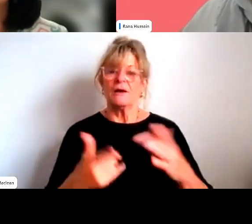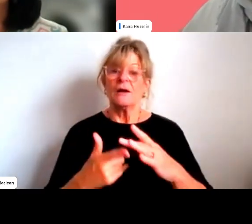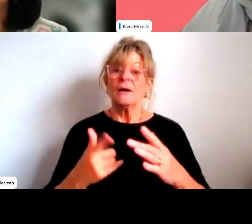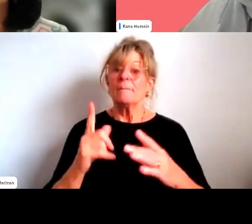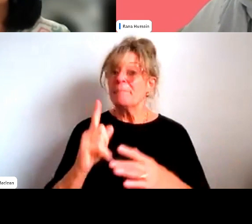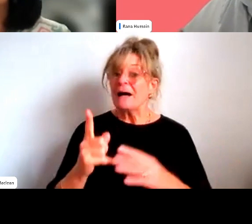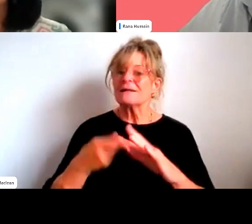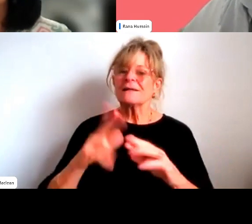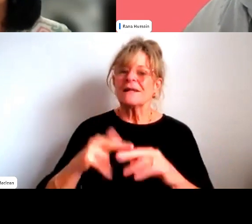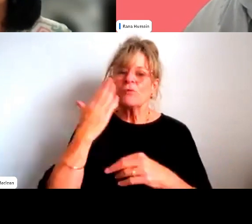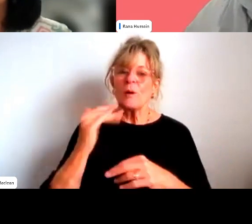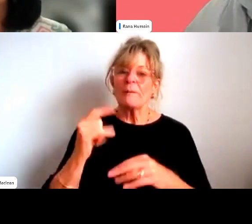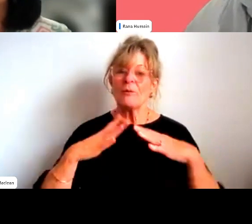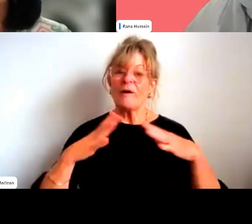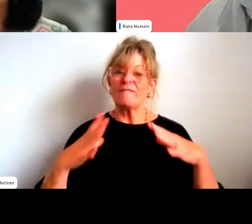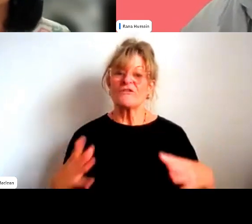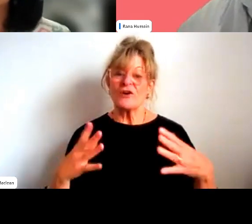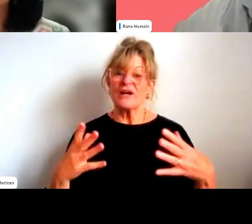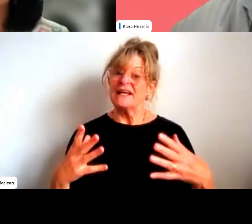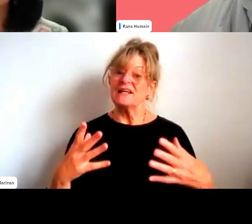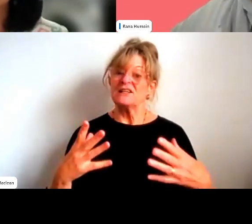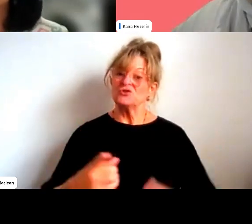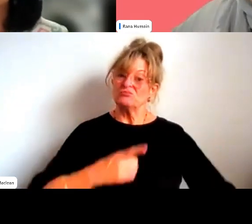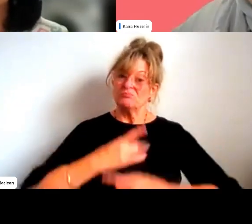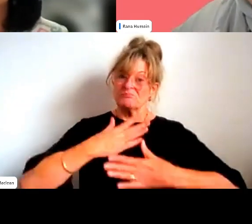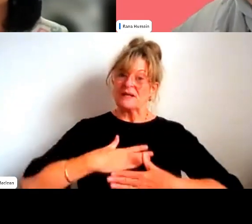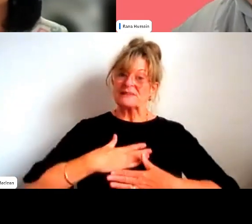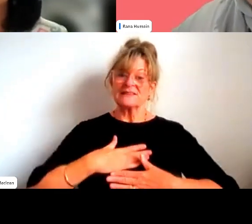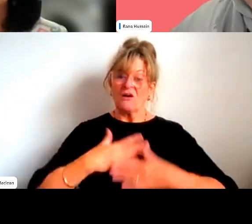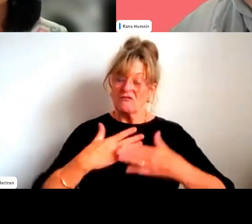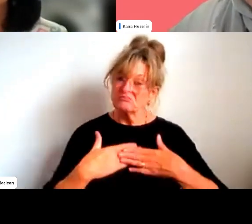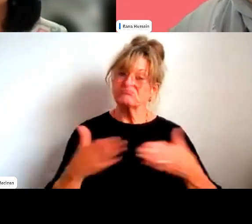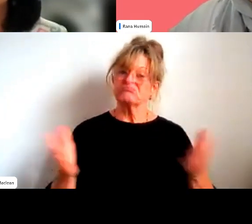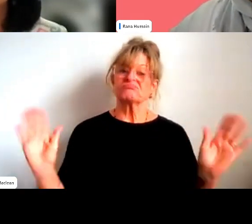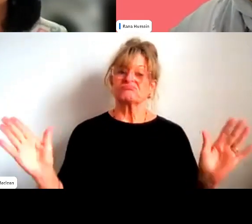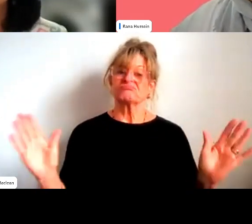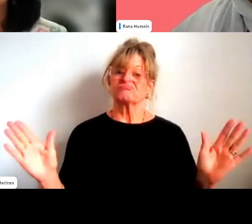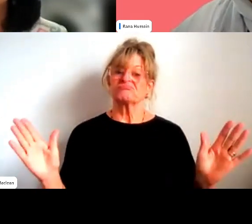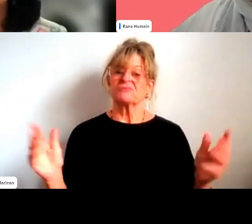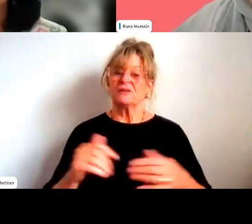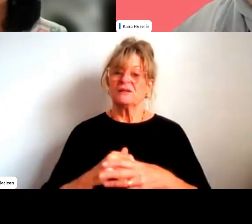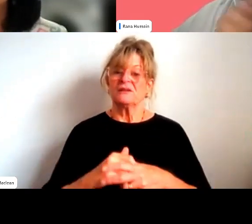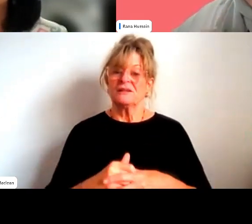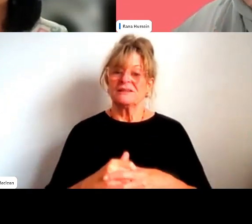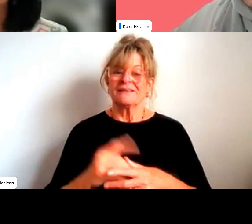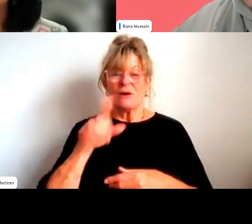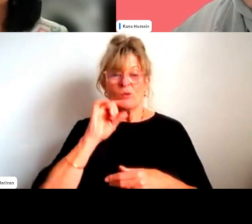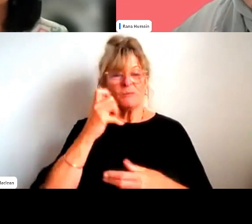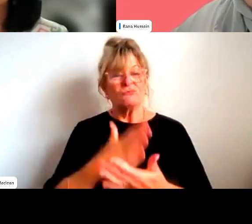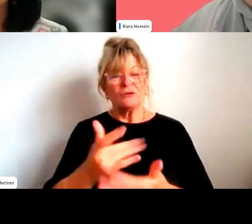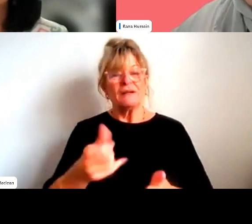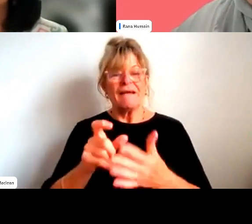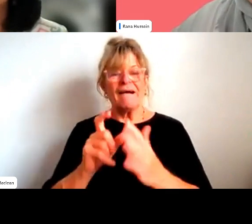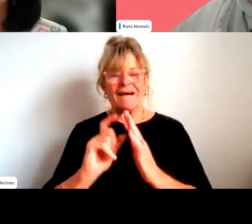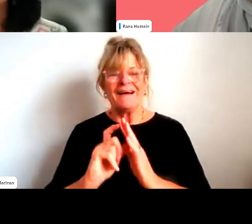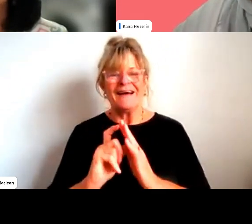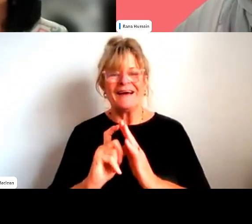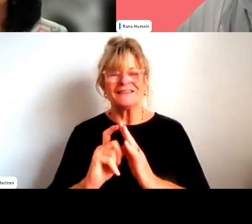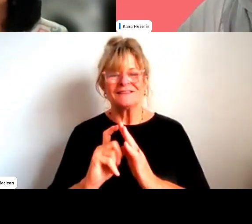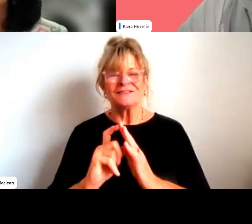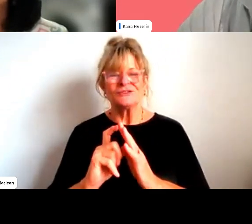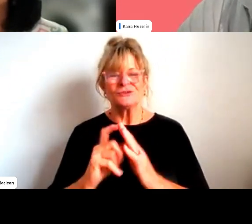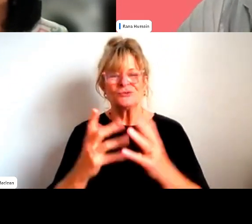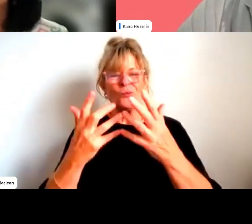to be who they are and wanted to be. So it's such a, it's such a hard question to ask. guess when we talk,